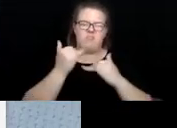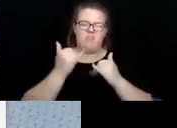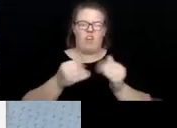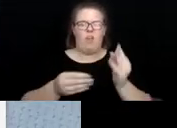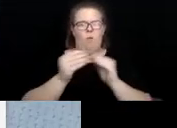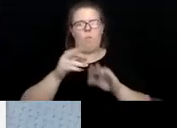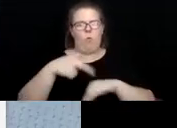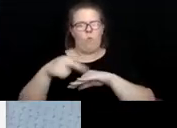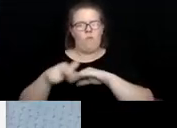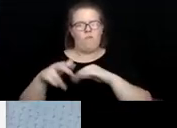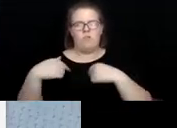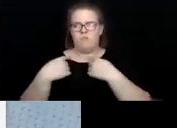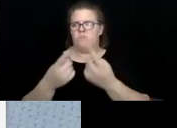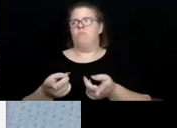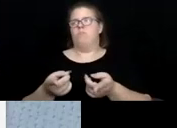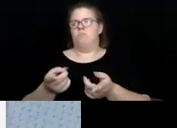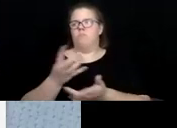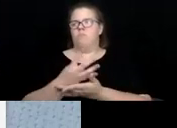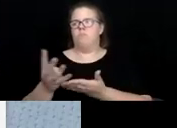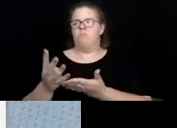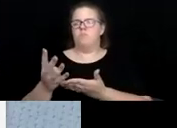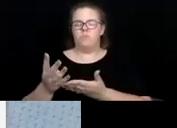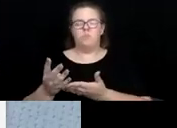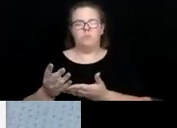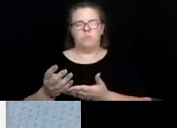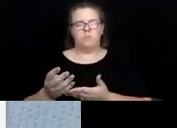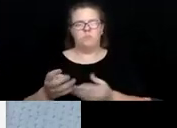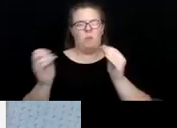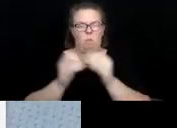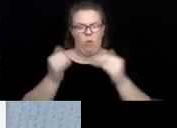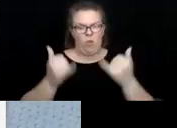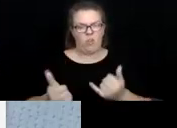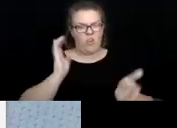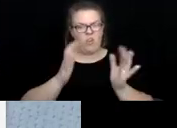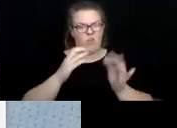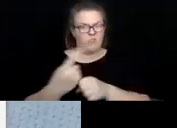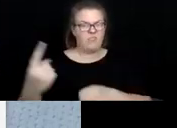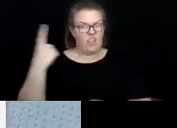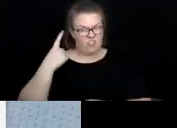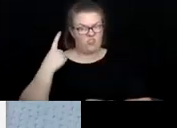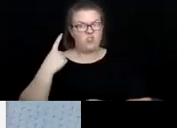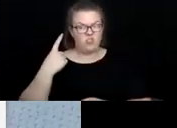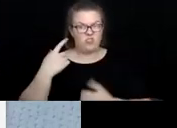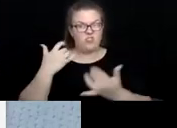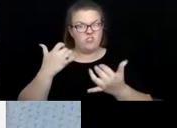I'd say four to six weeks, more now than we had last year at this time.